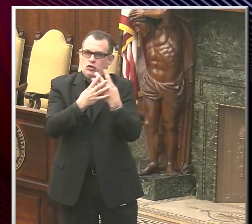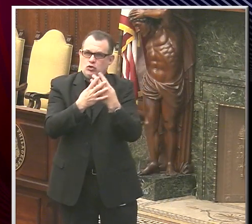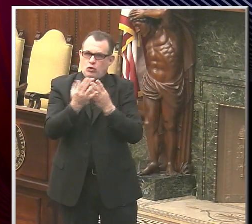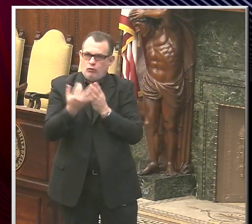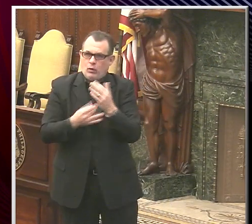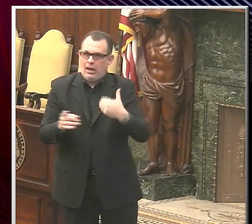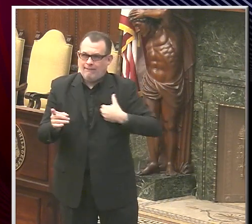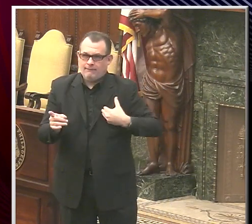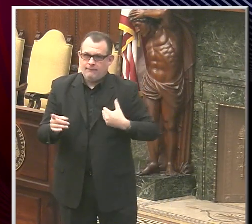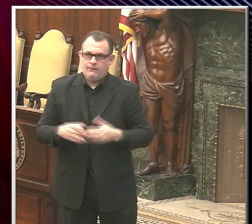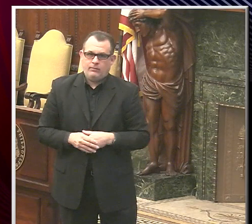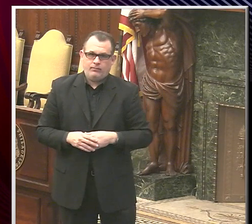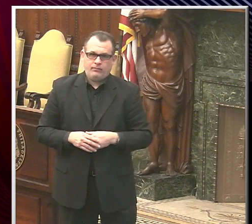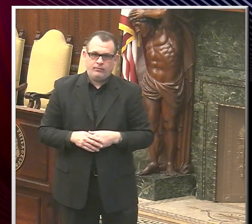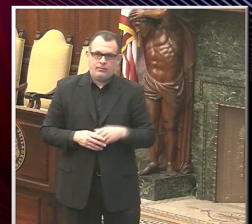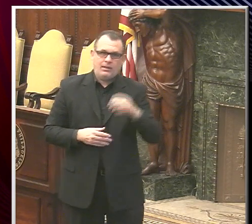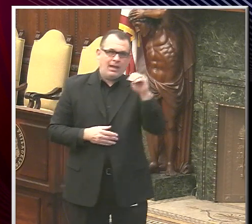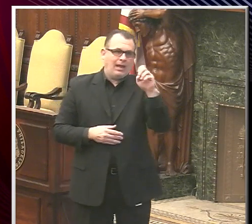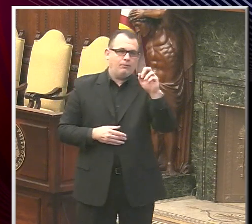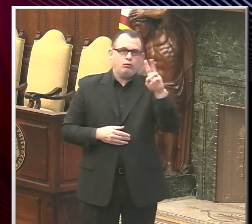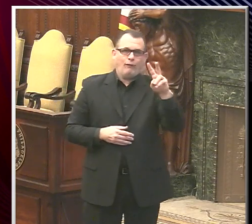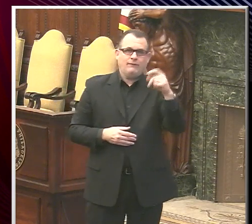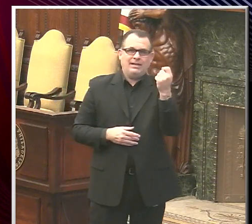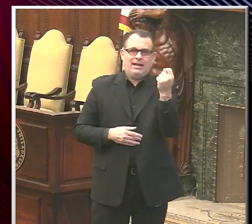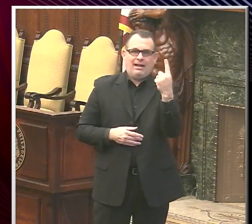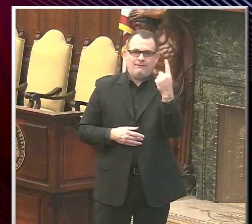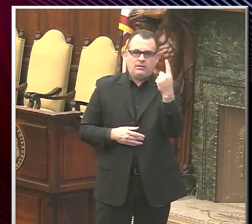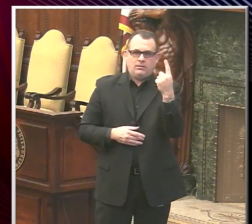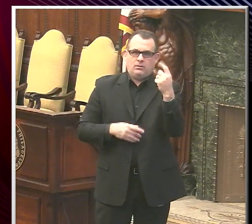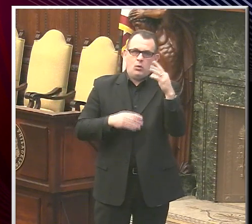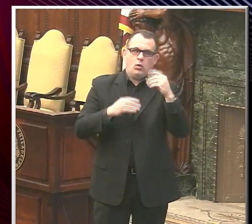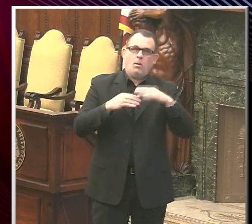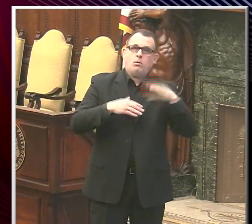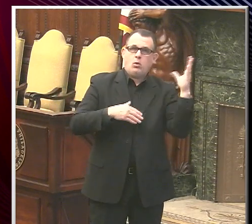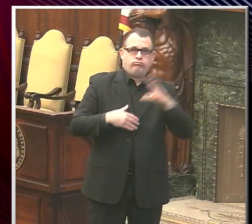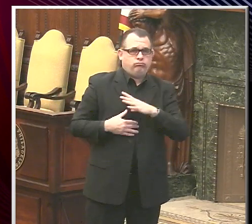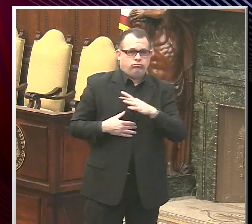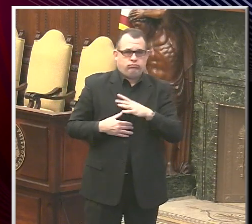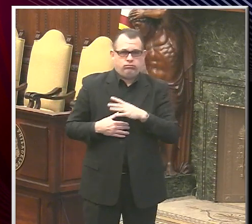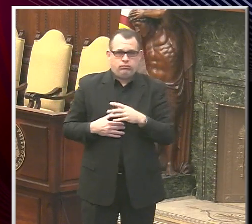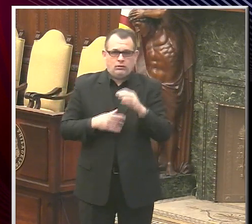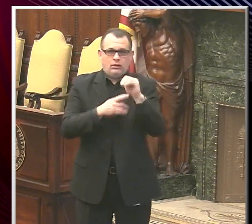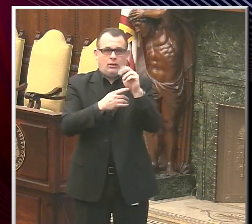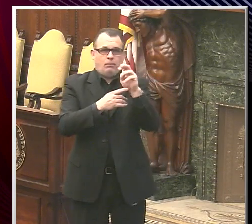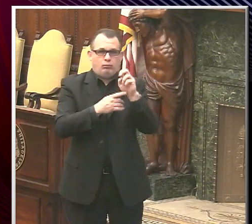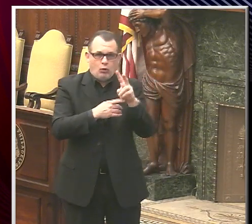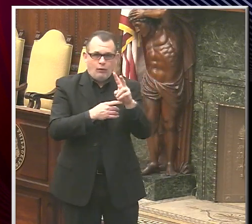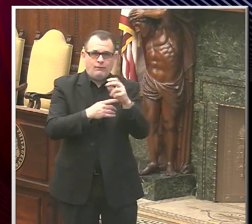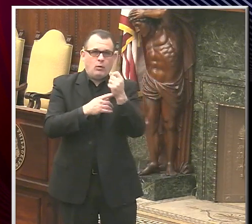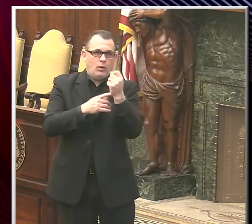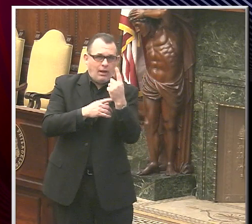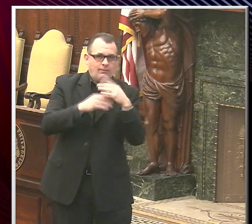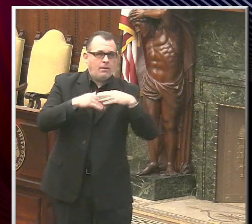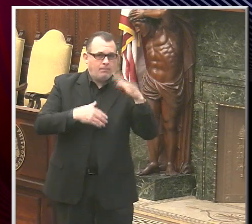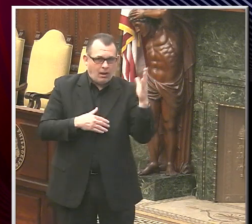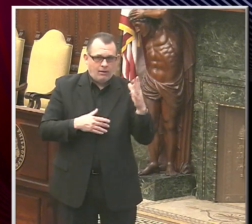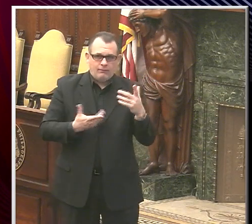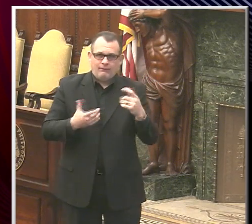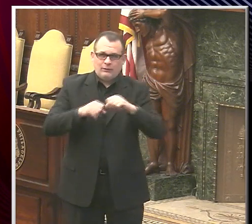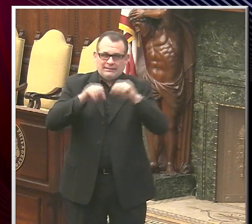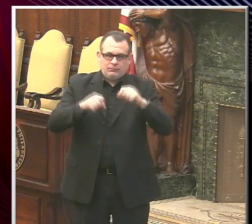grade of that's MERV of 11 or greater. That's MERV 11 or greater. And that system needs to deliver